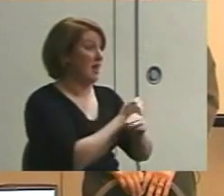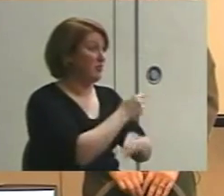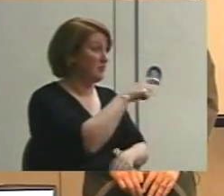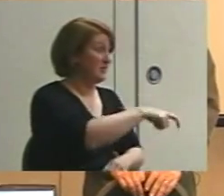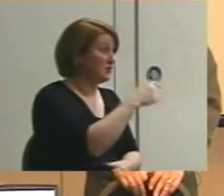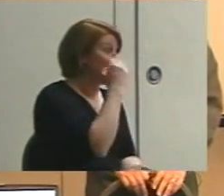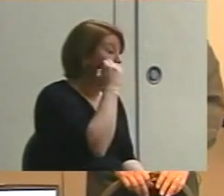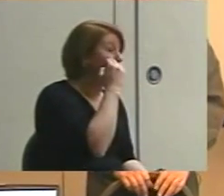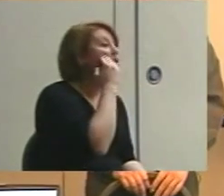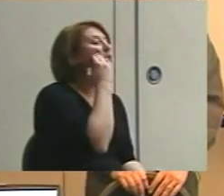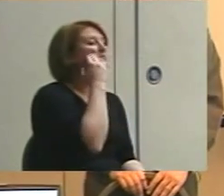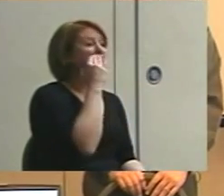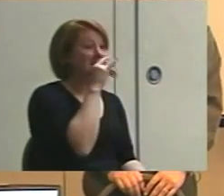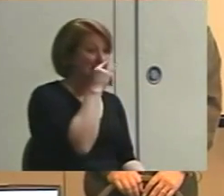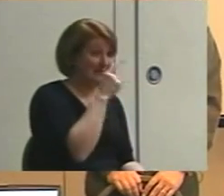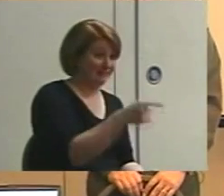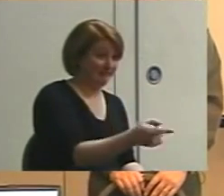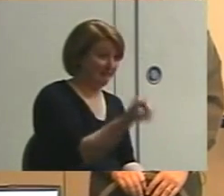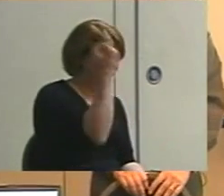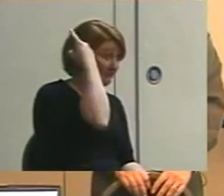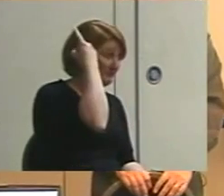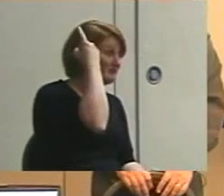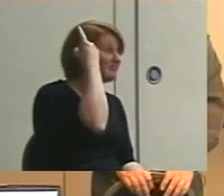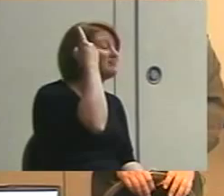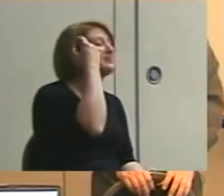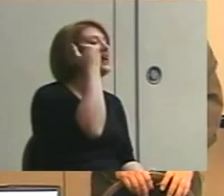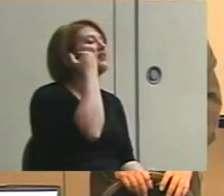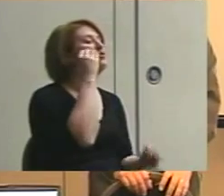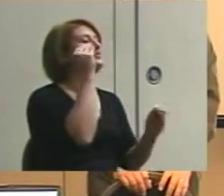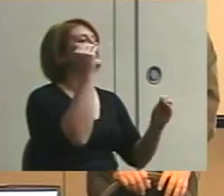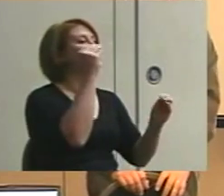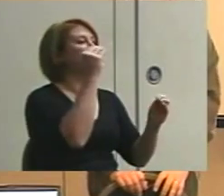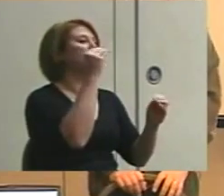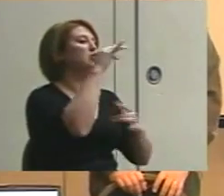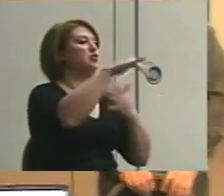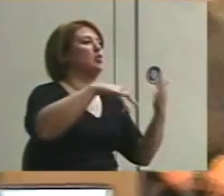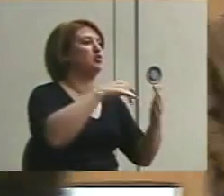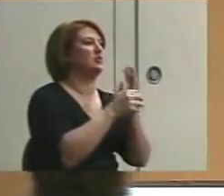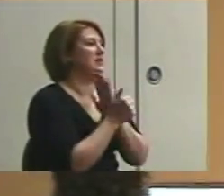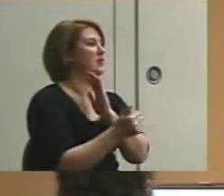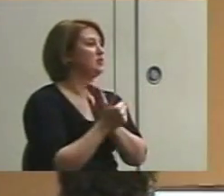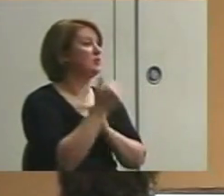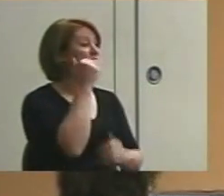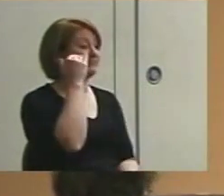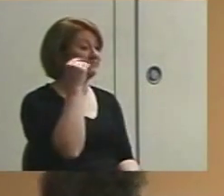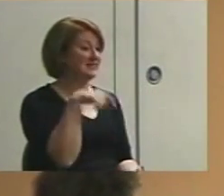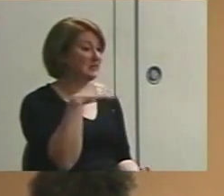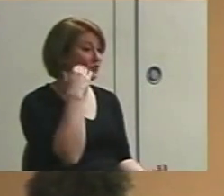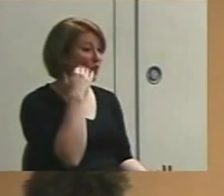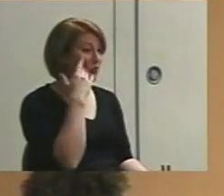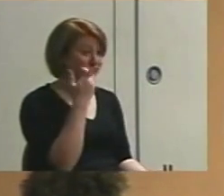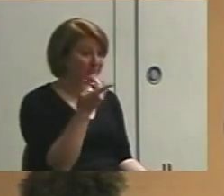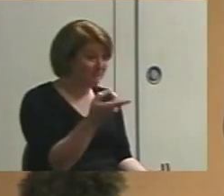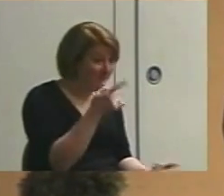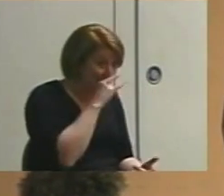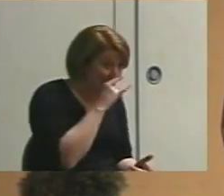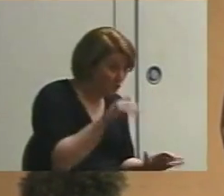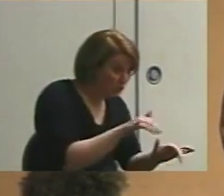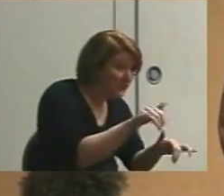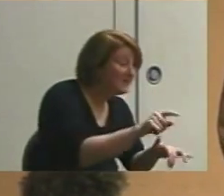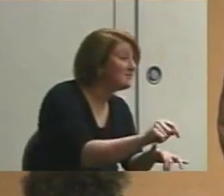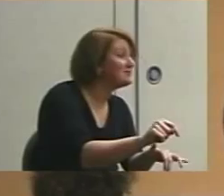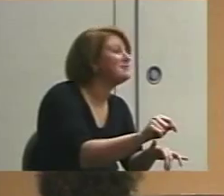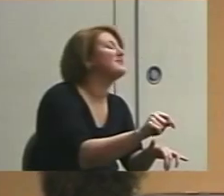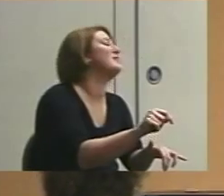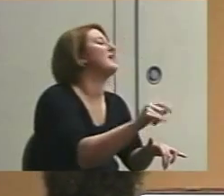get it? If you're teaching social skills, you need to know, is the kid doing it? If you want the child